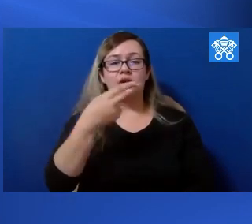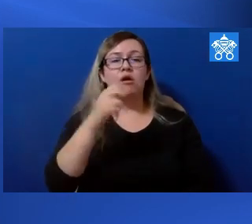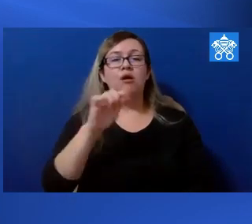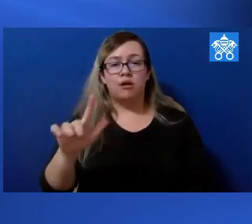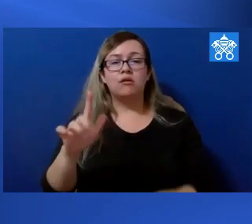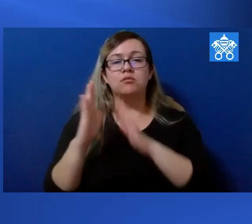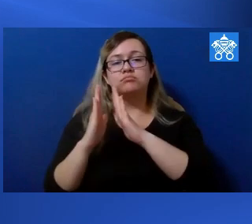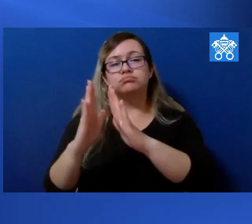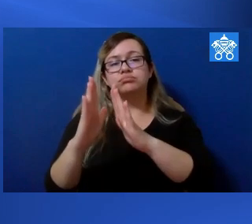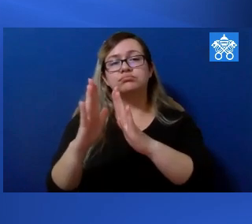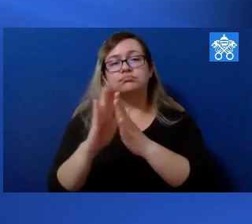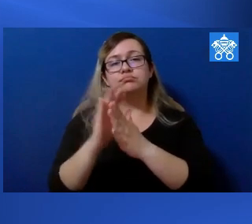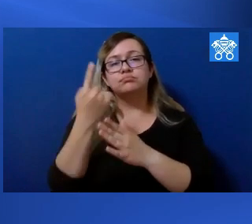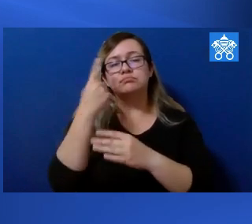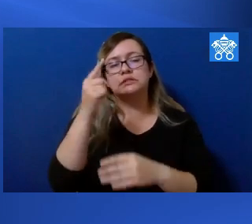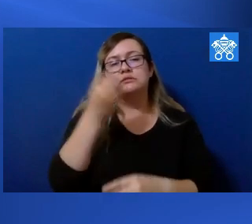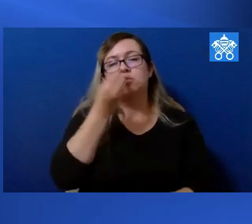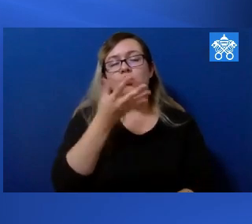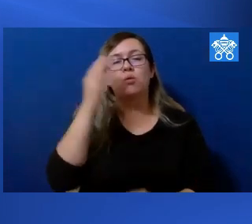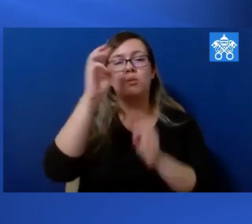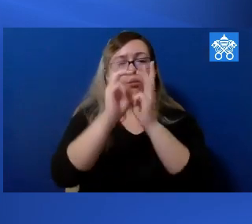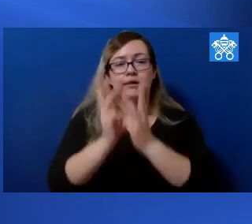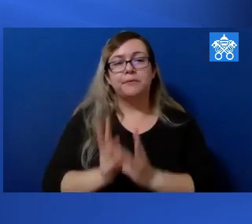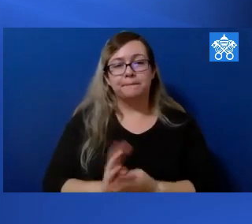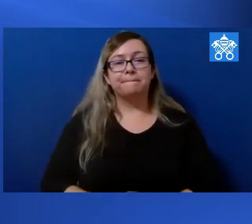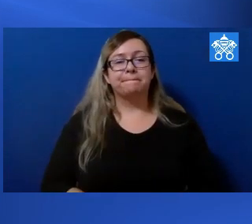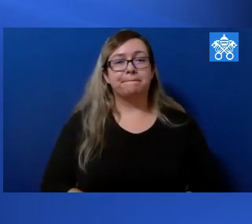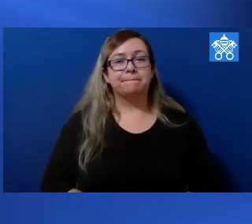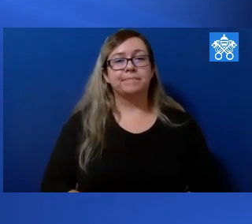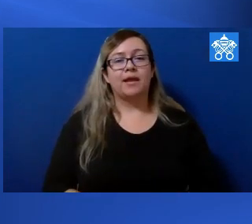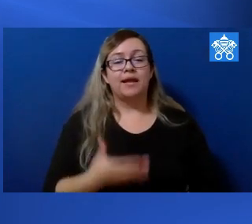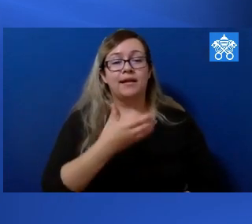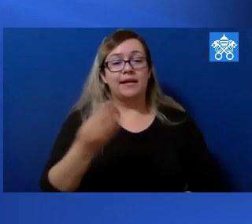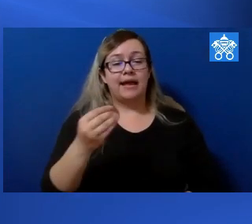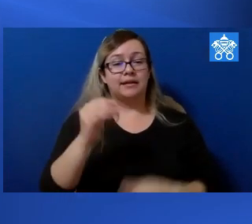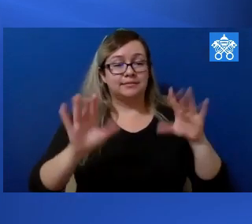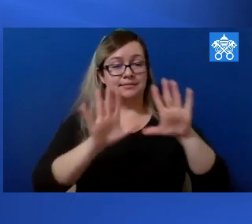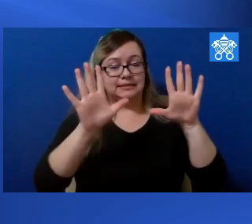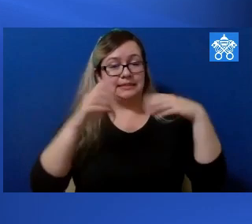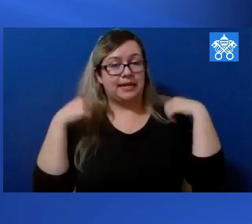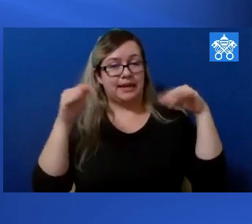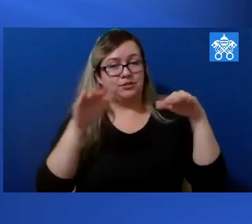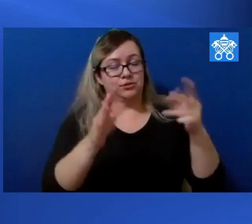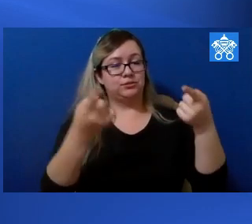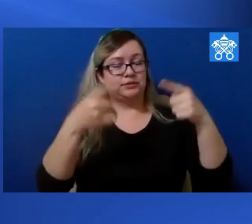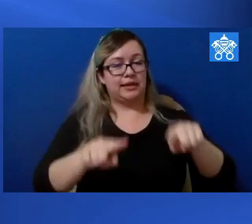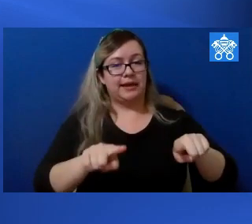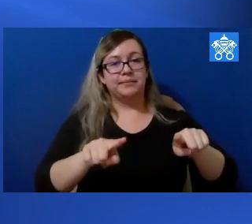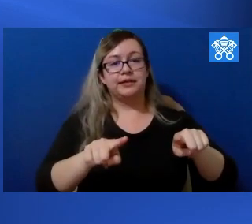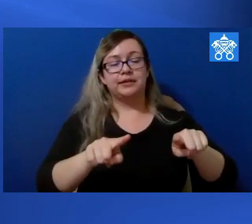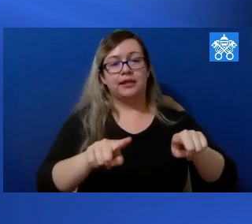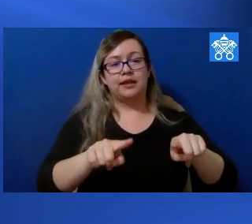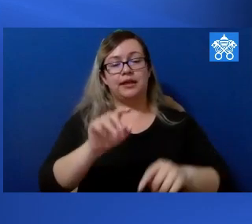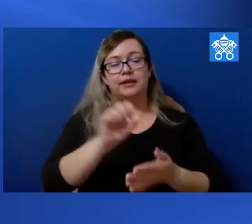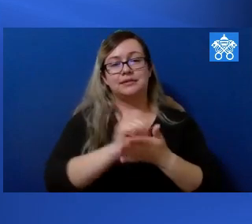Sunday Angelus when he leads the recitation of the Marian prayer here in St. Peter's Square, open to all the public,